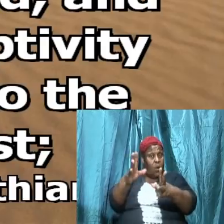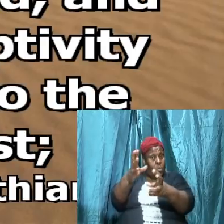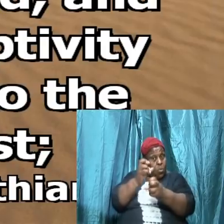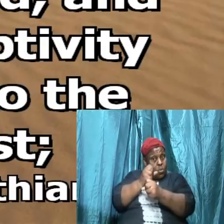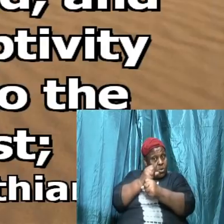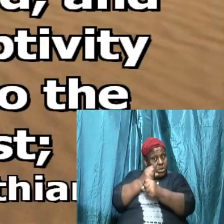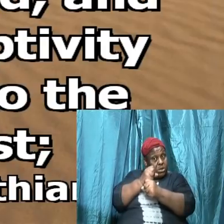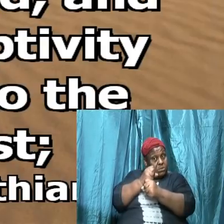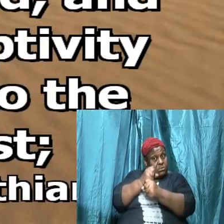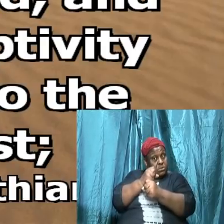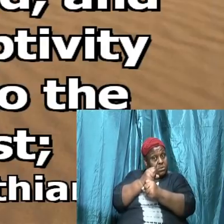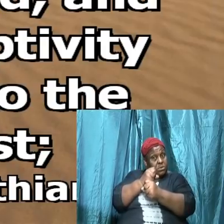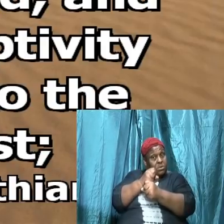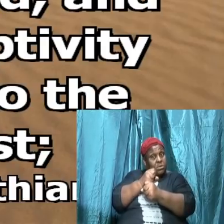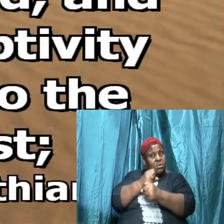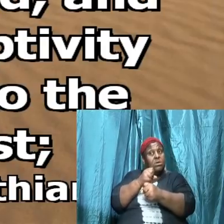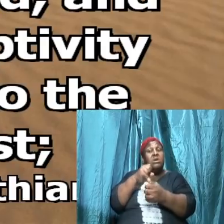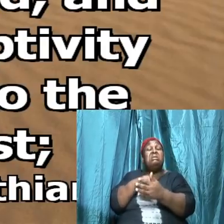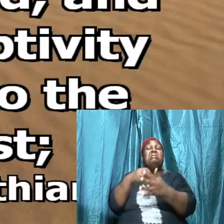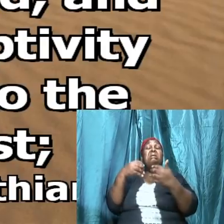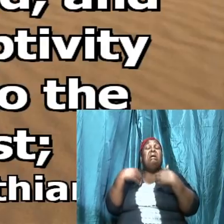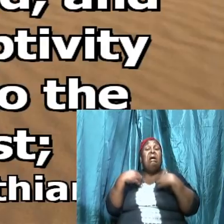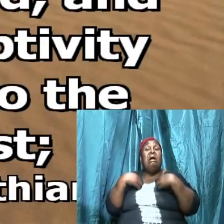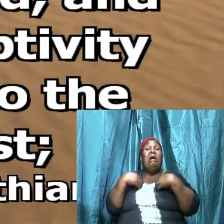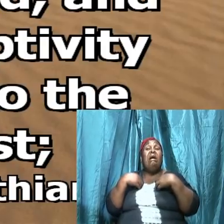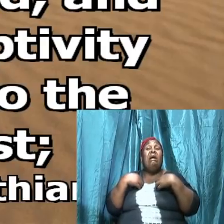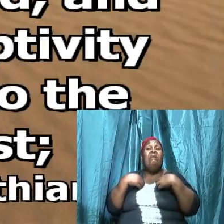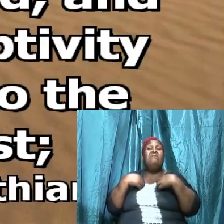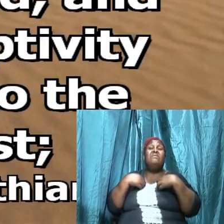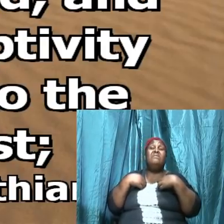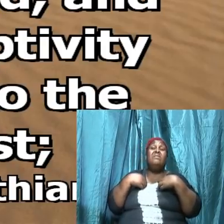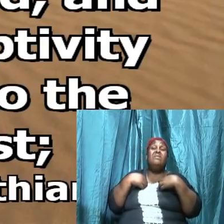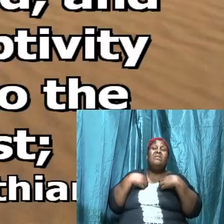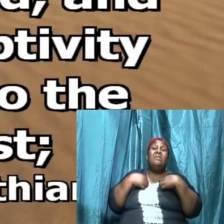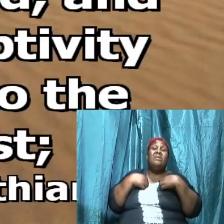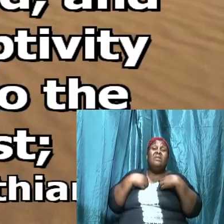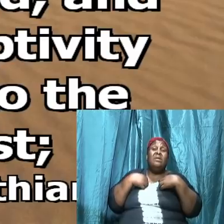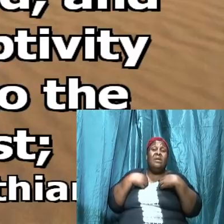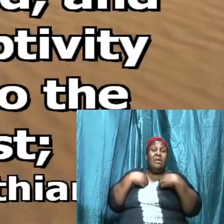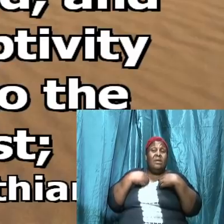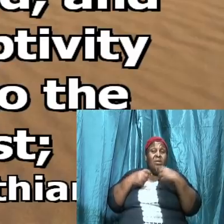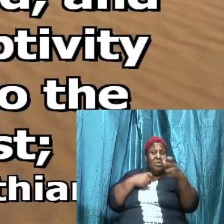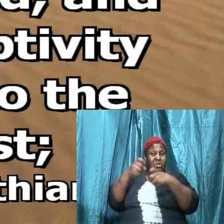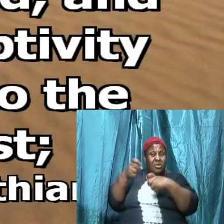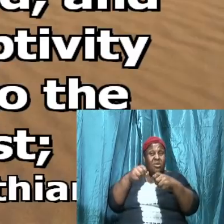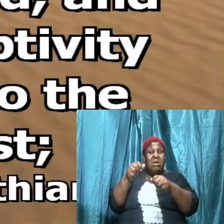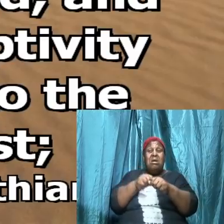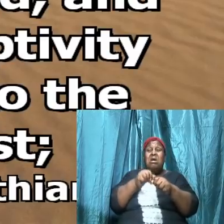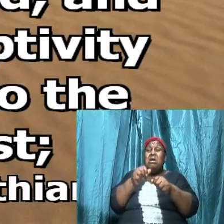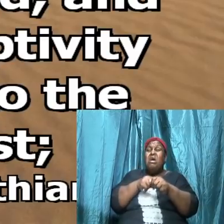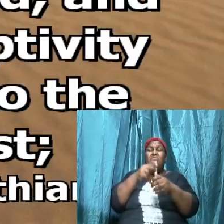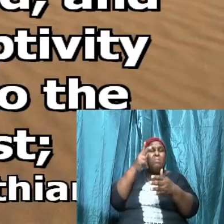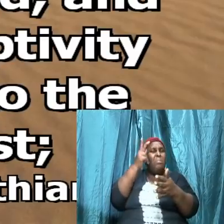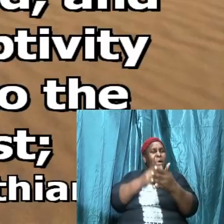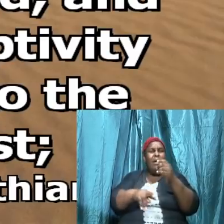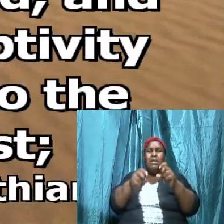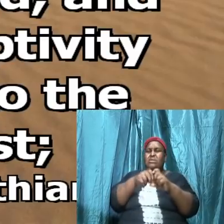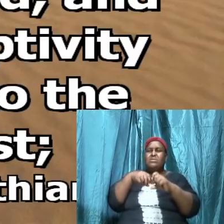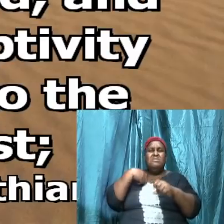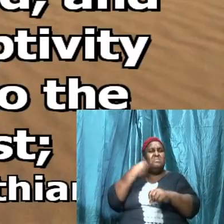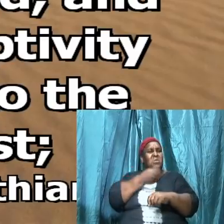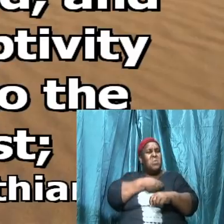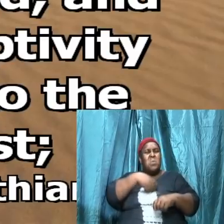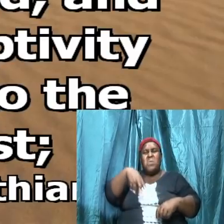it has implication for every area of our lives it can affect us emotionally